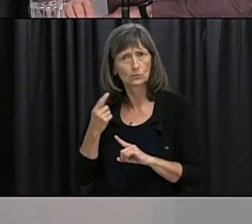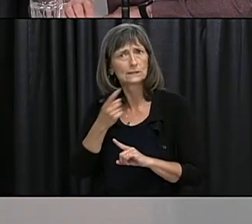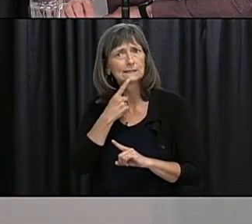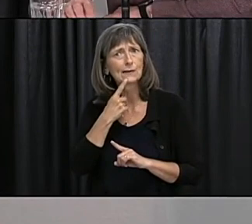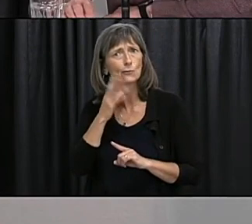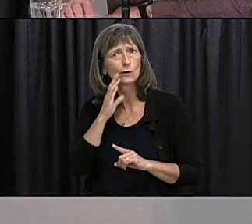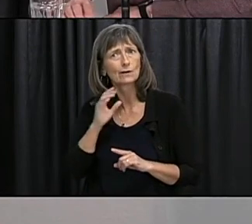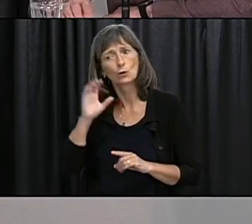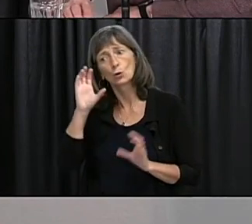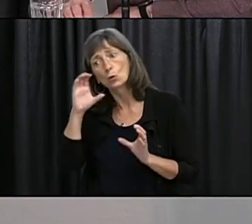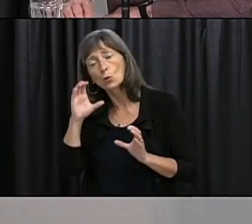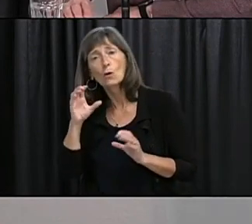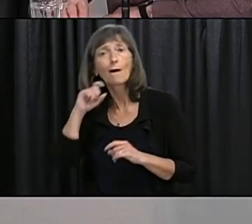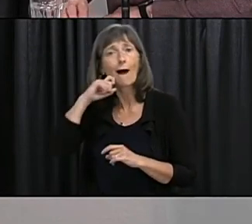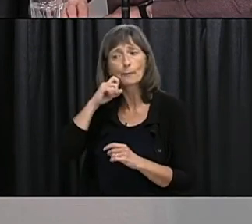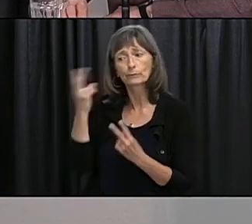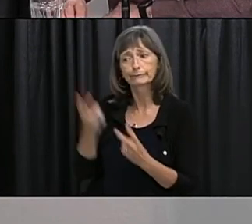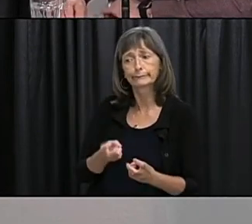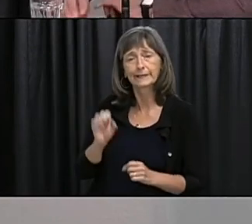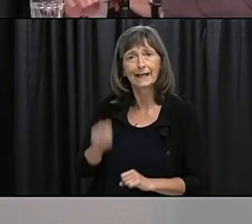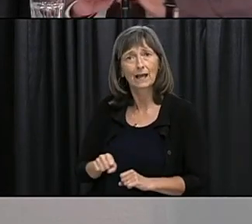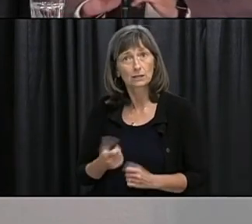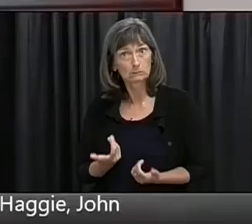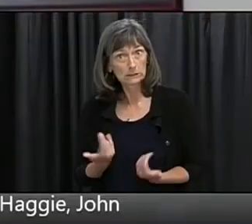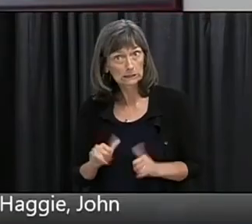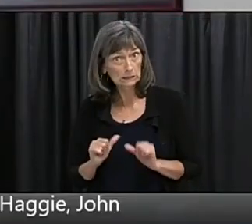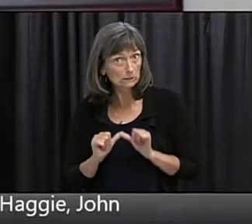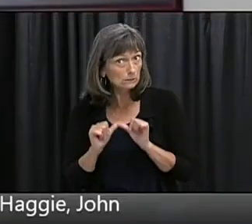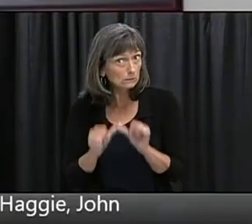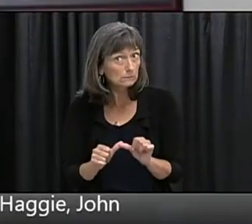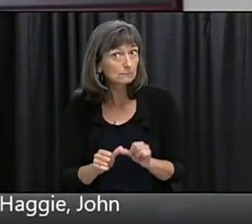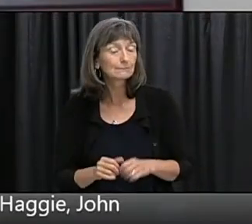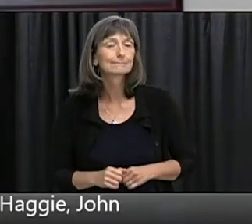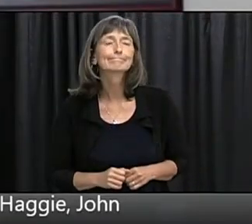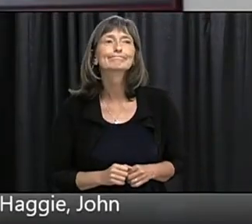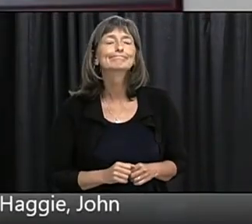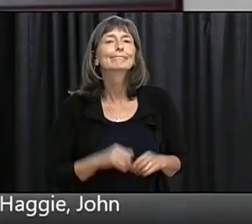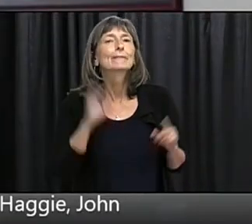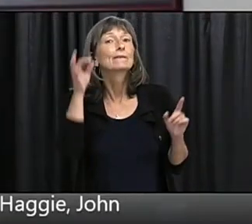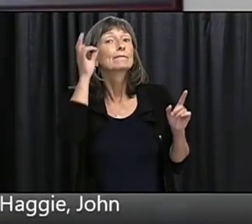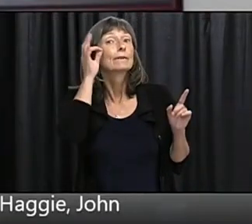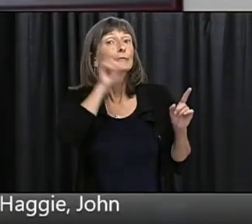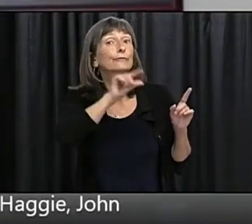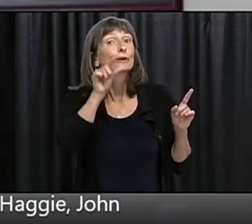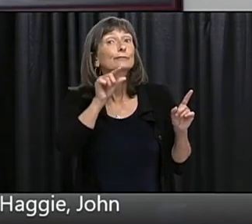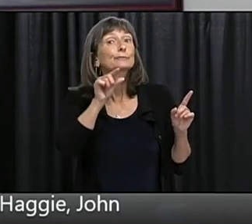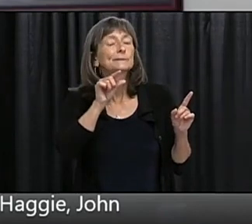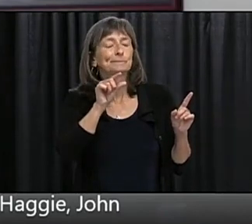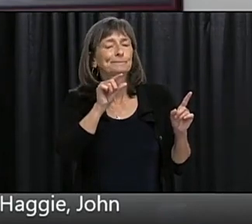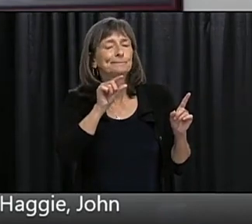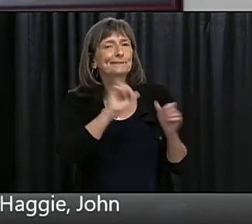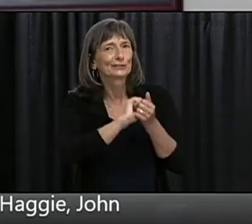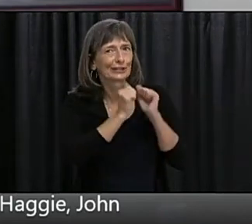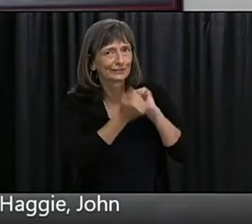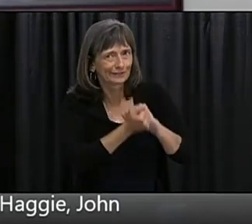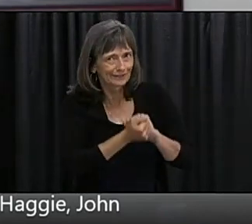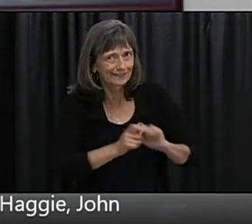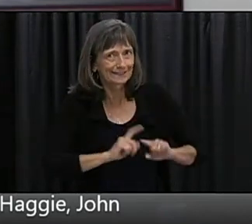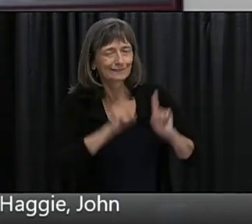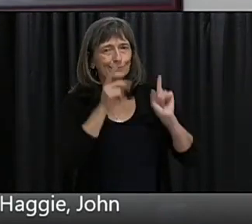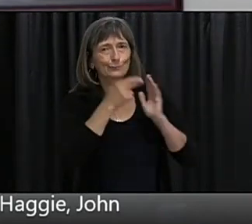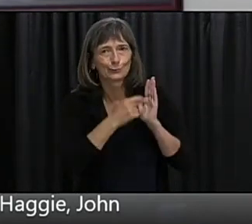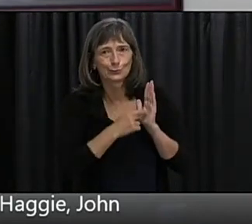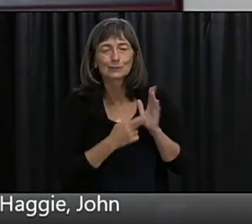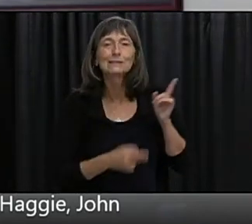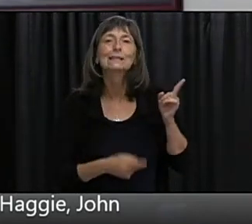where that process is at The federal government changed the ground rule and said that to